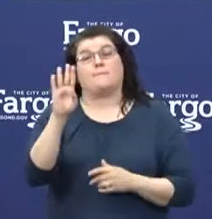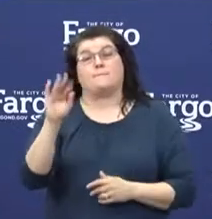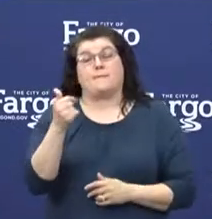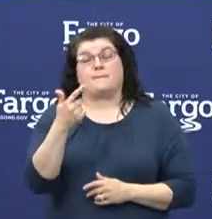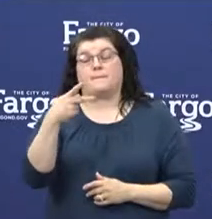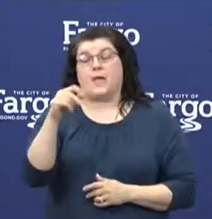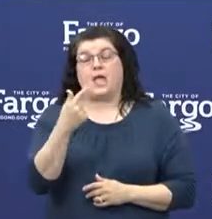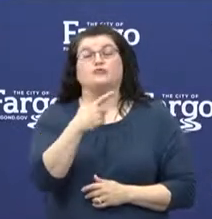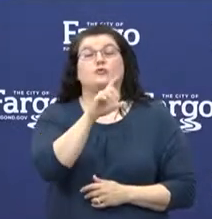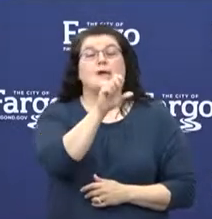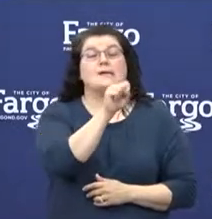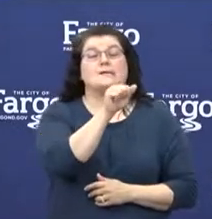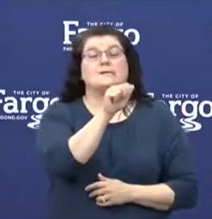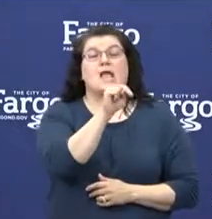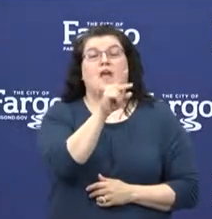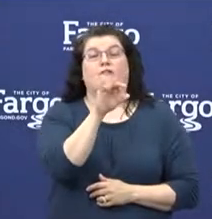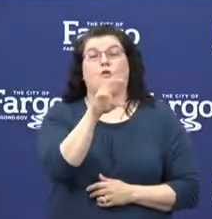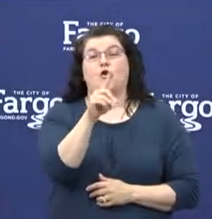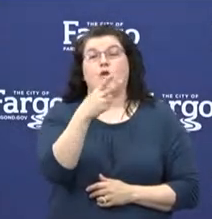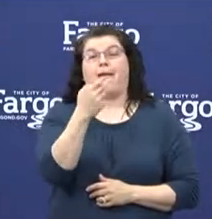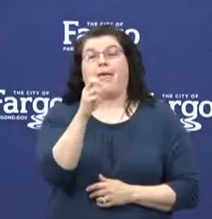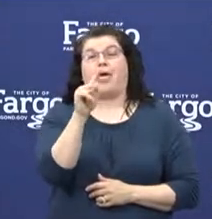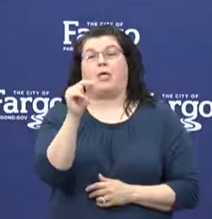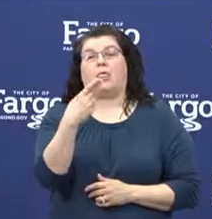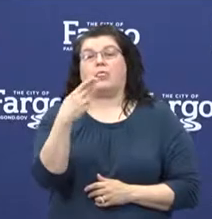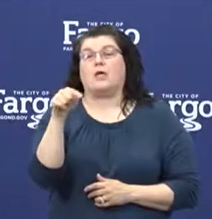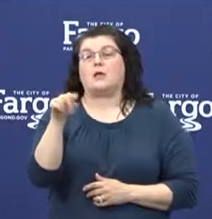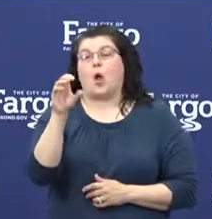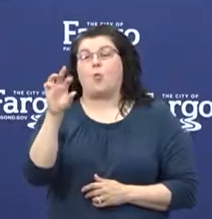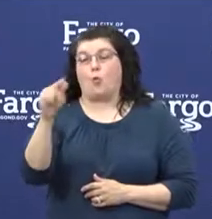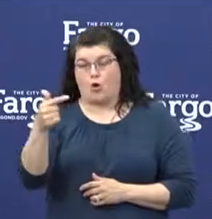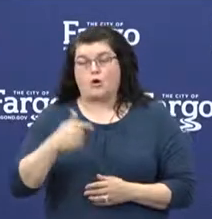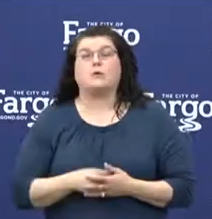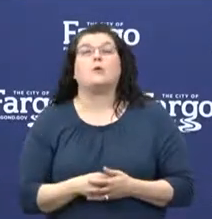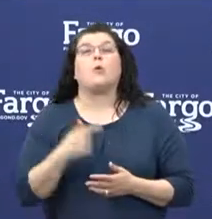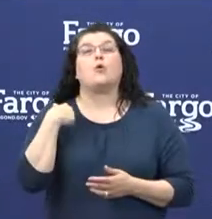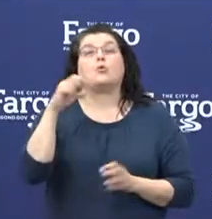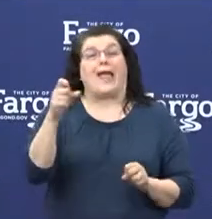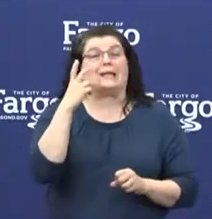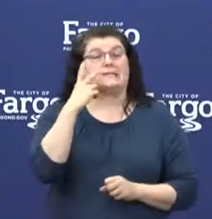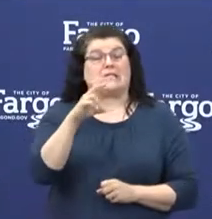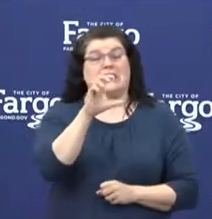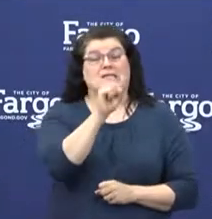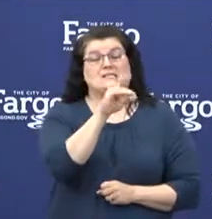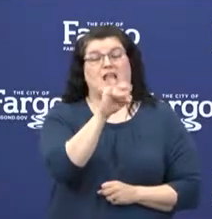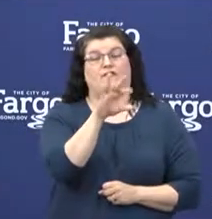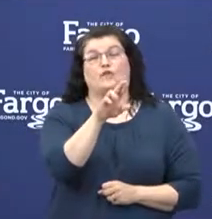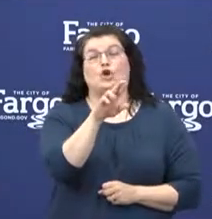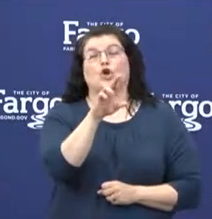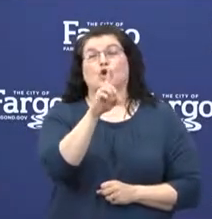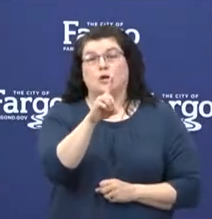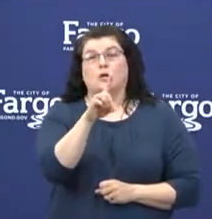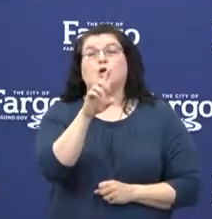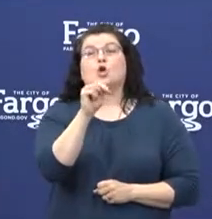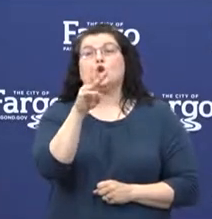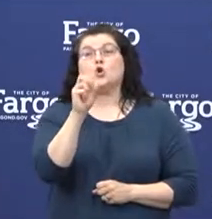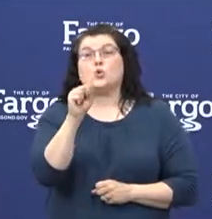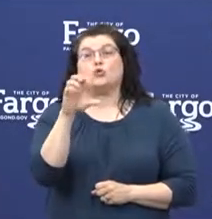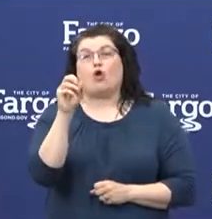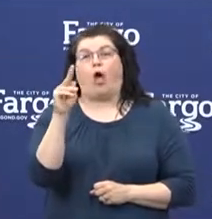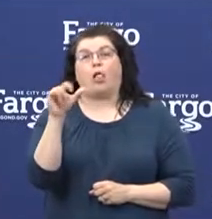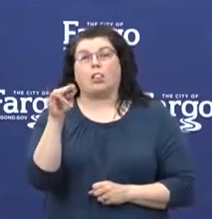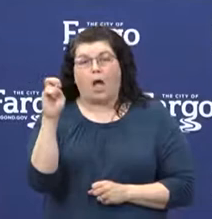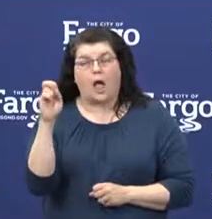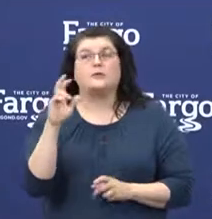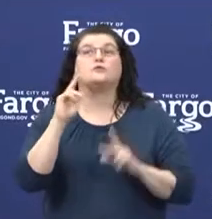or Sanford Health News Online. I want to close with saying a thank you for those who have donated cloth masks,